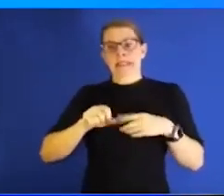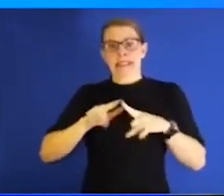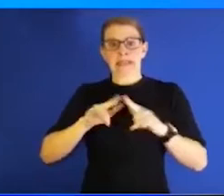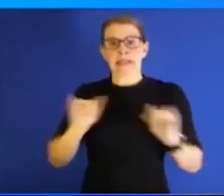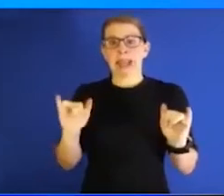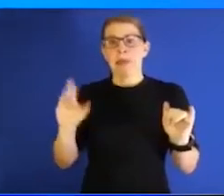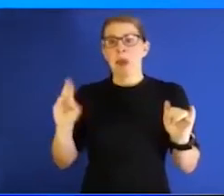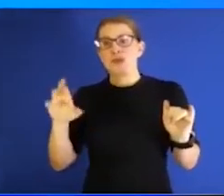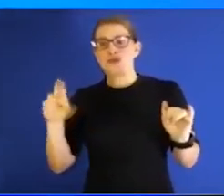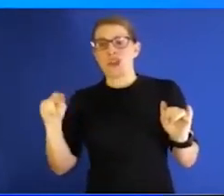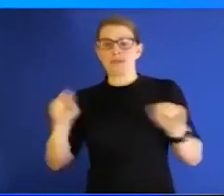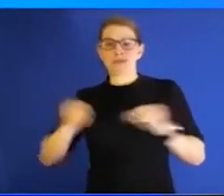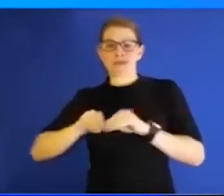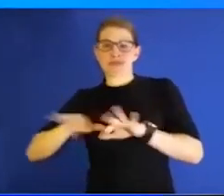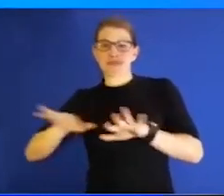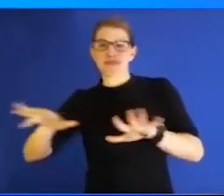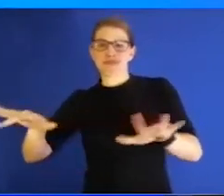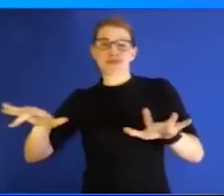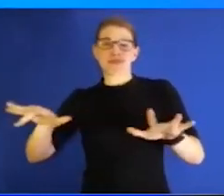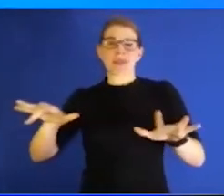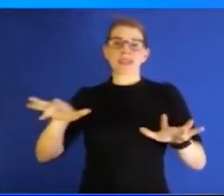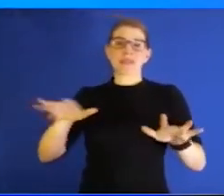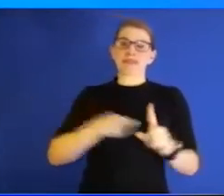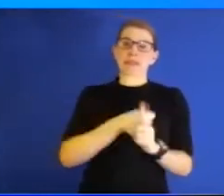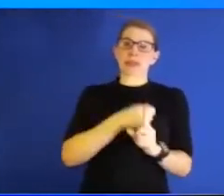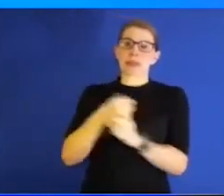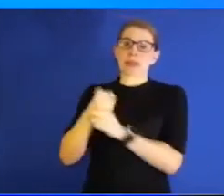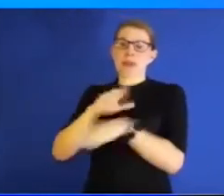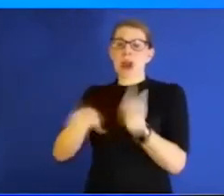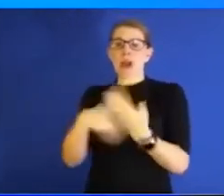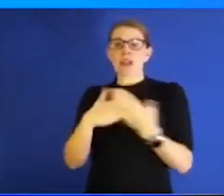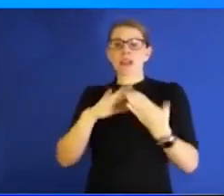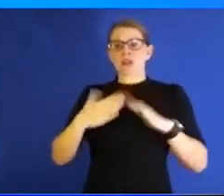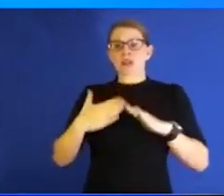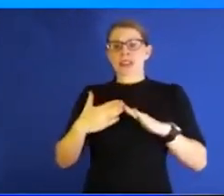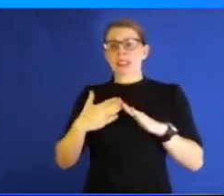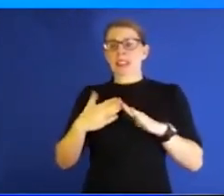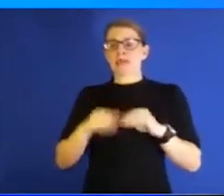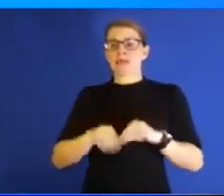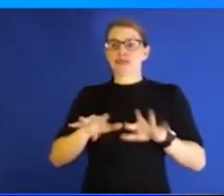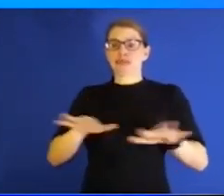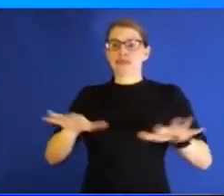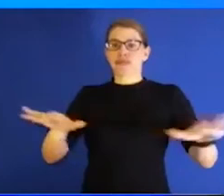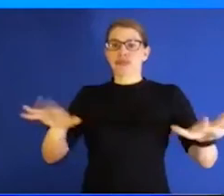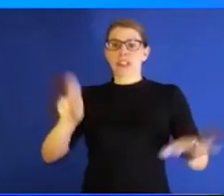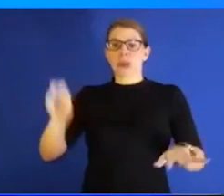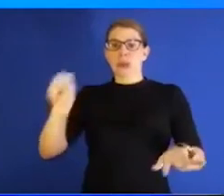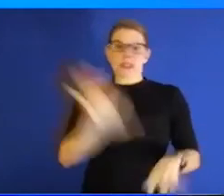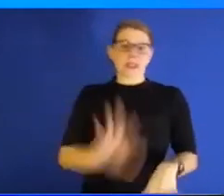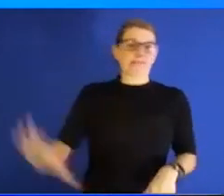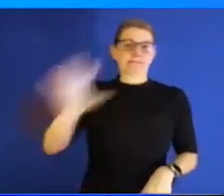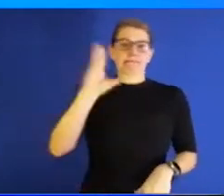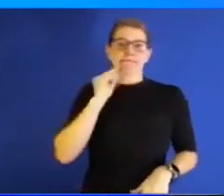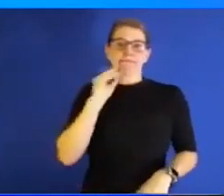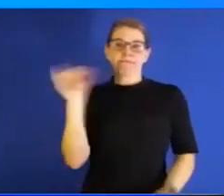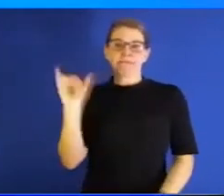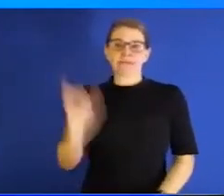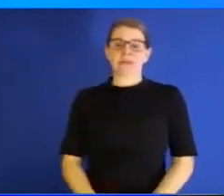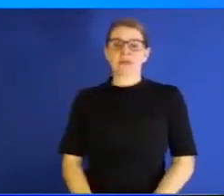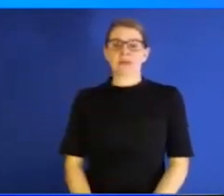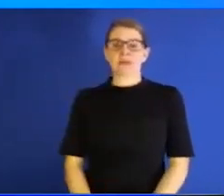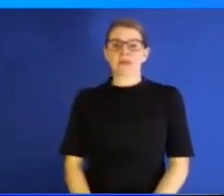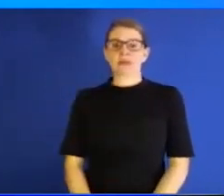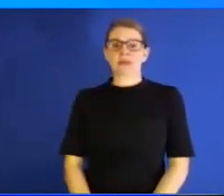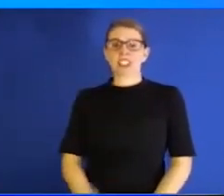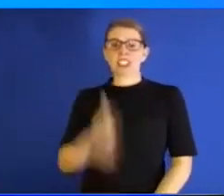really hit all our communities and kind of came in a wave across the country. And we kind of saw that wave coming,